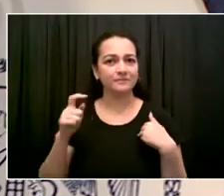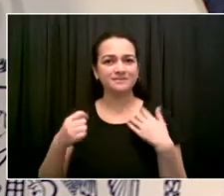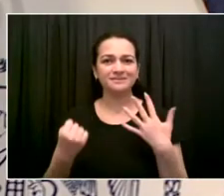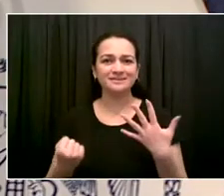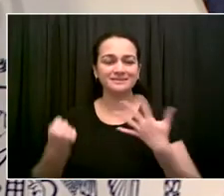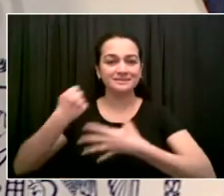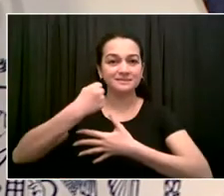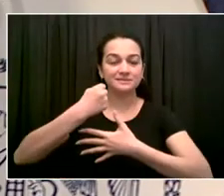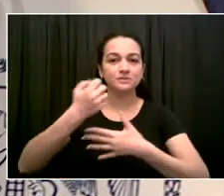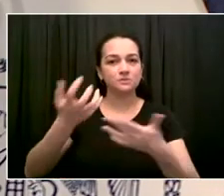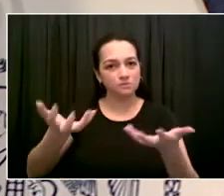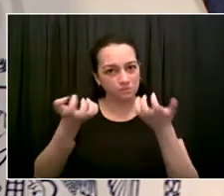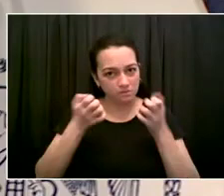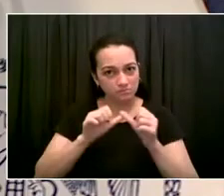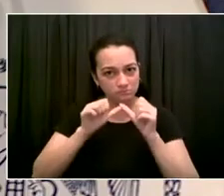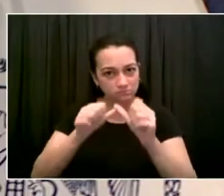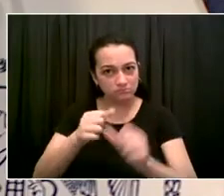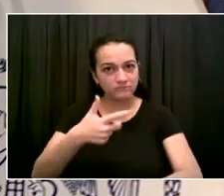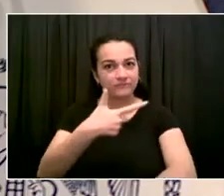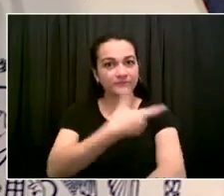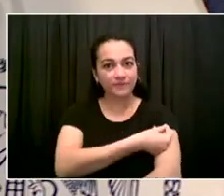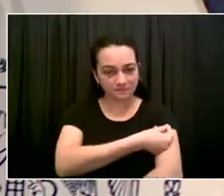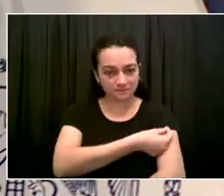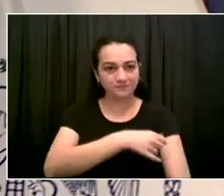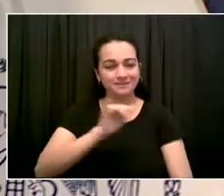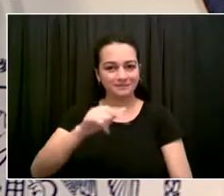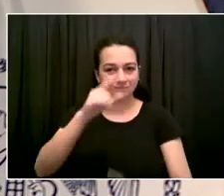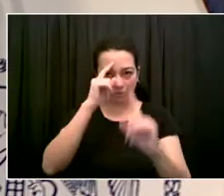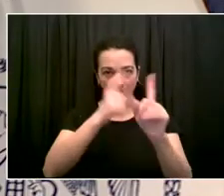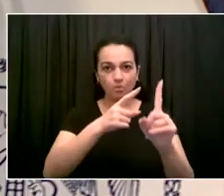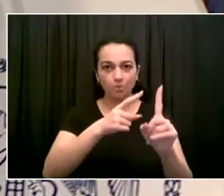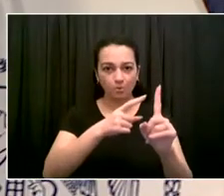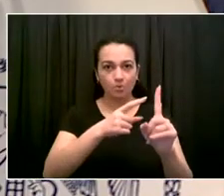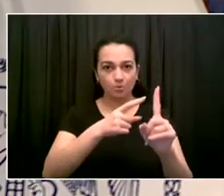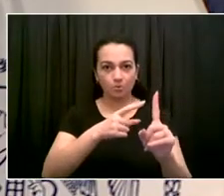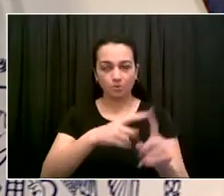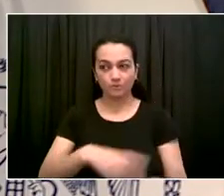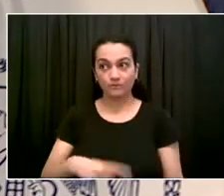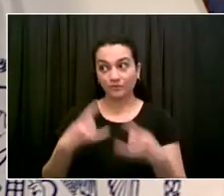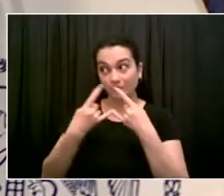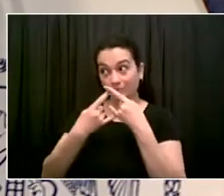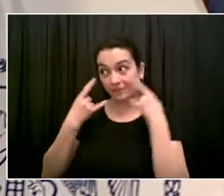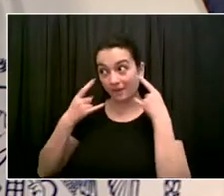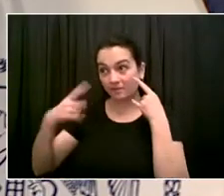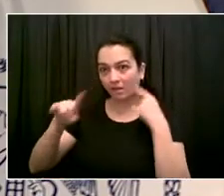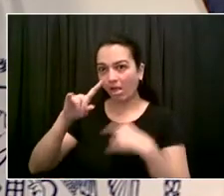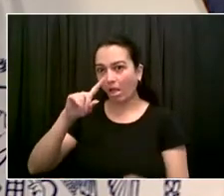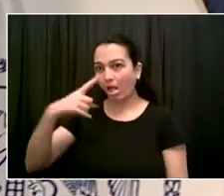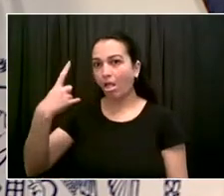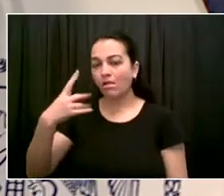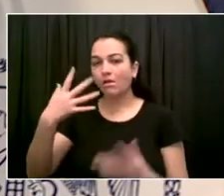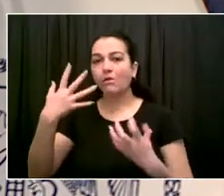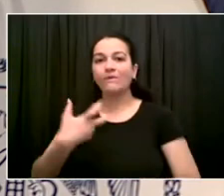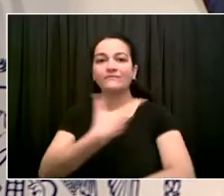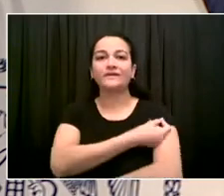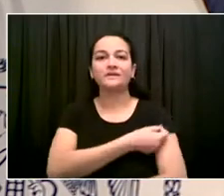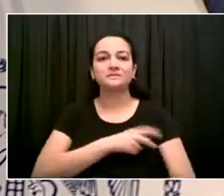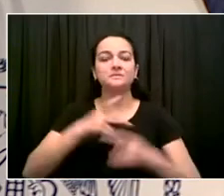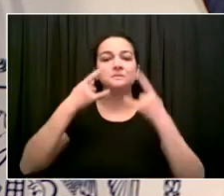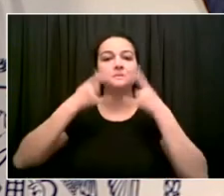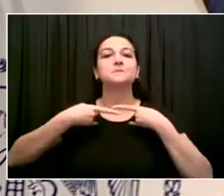focus on vaccination, to continue to climb the ladder, put more and more vaccine requirements in place,